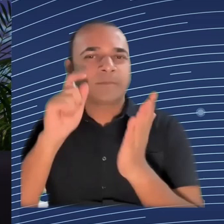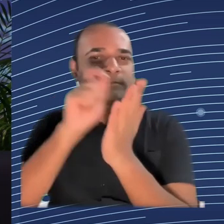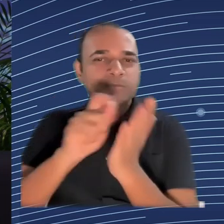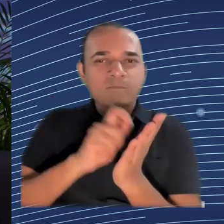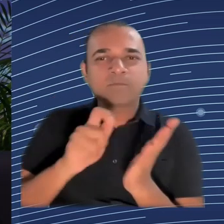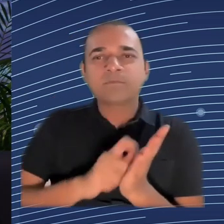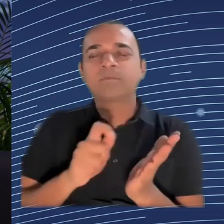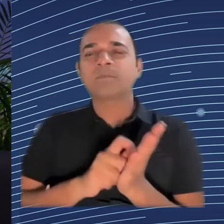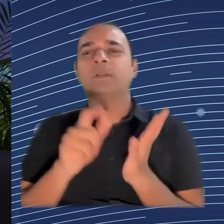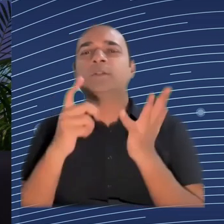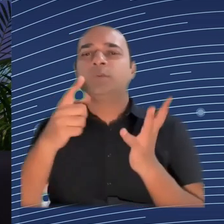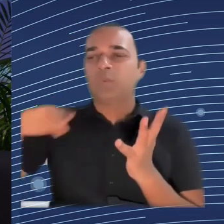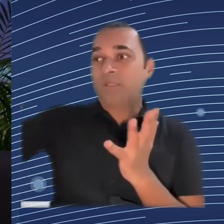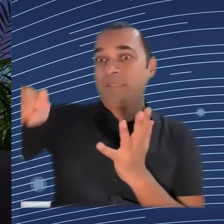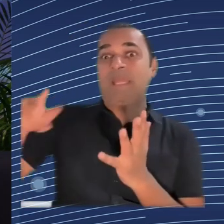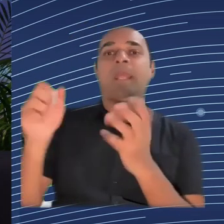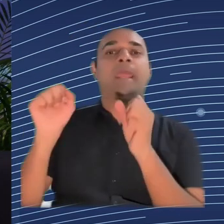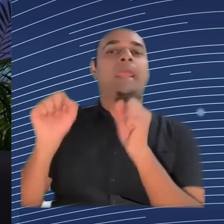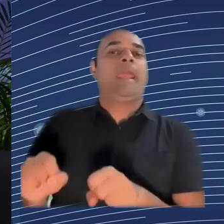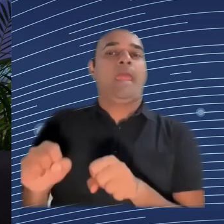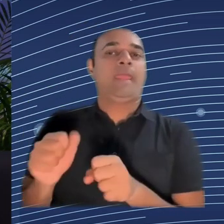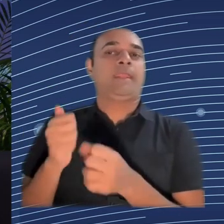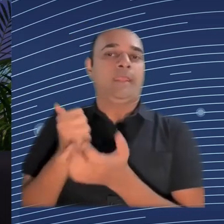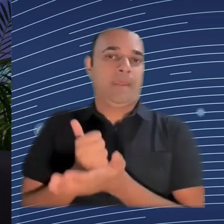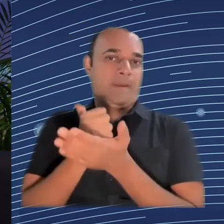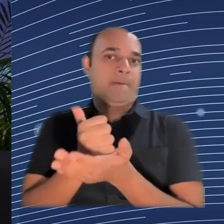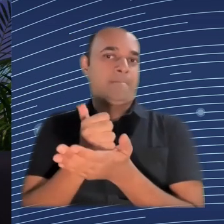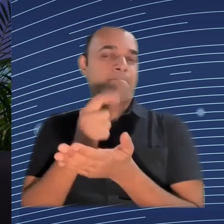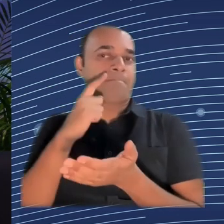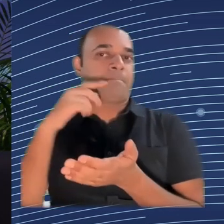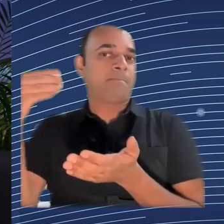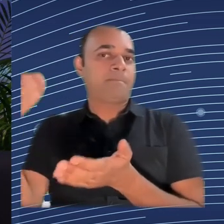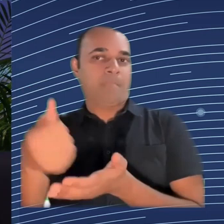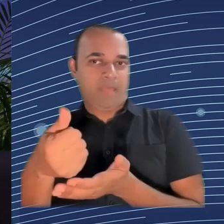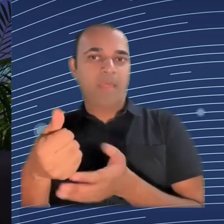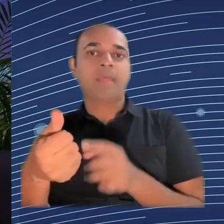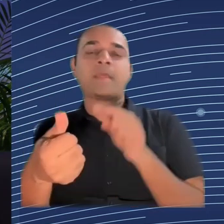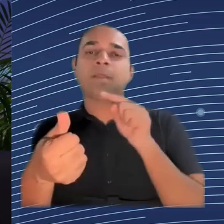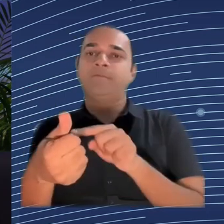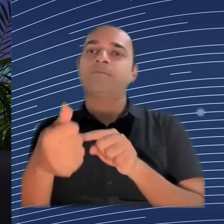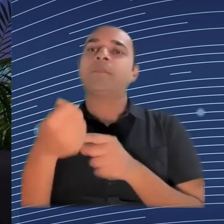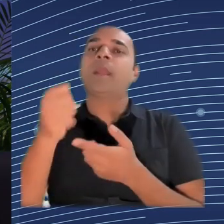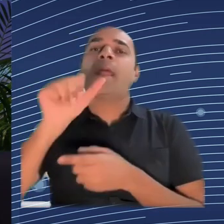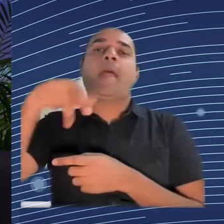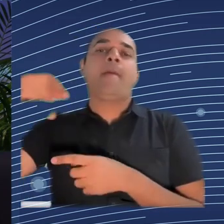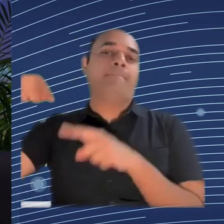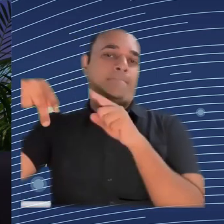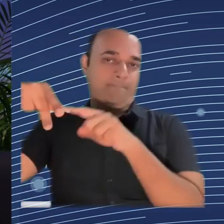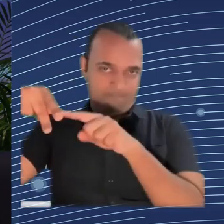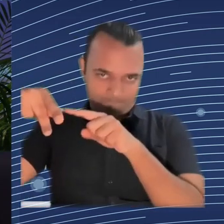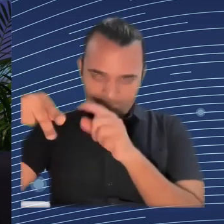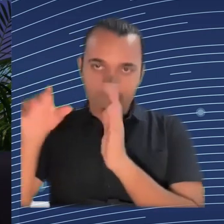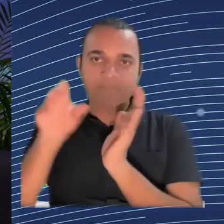an order, and to process this order. We have organized workers. We